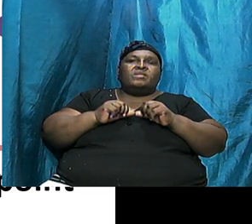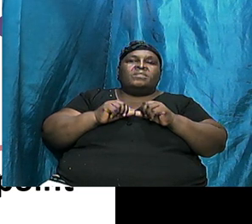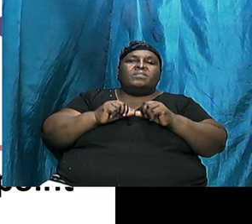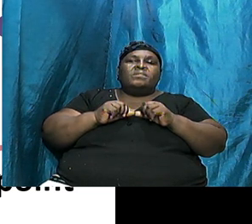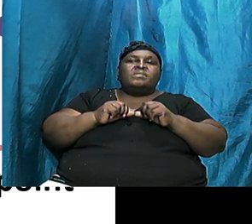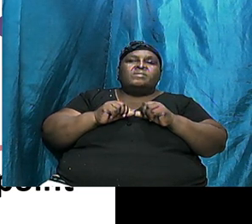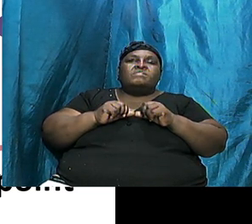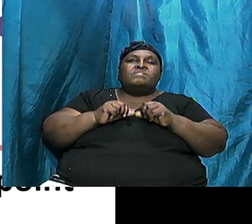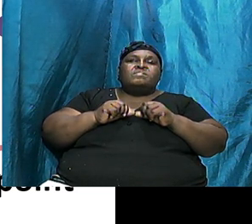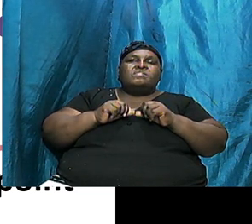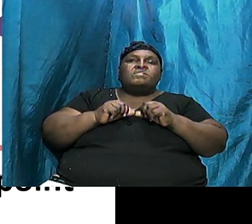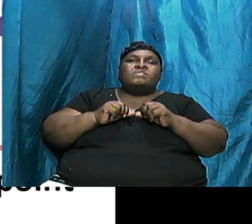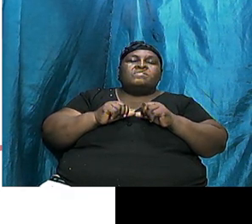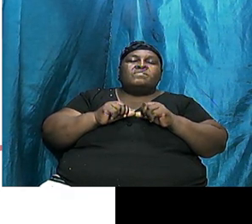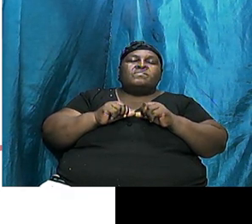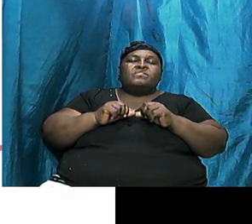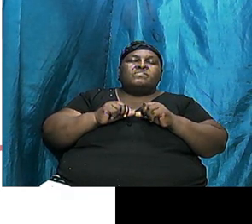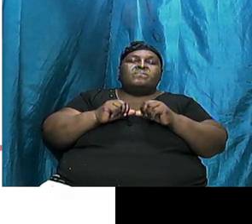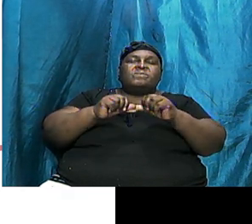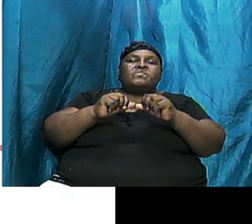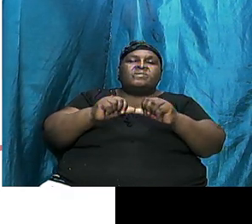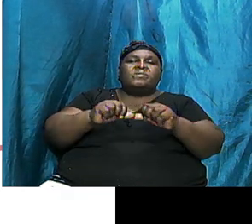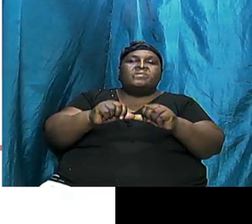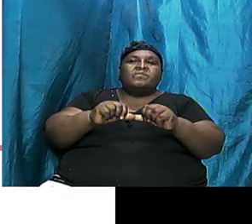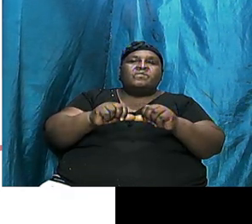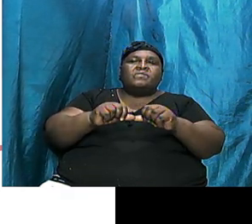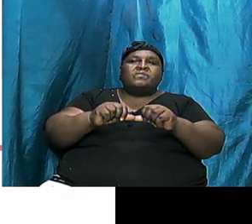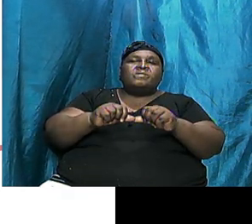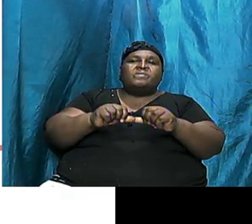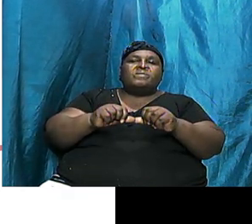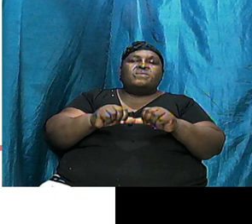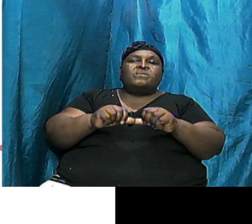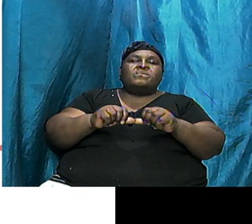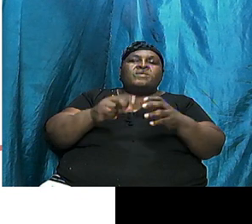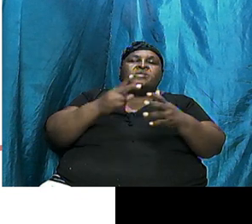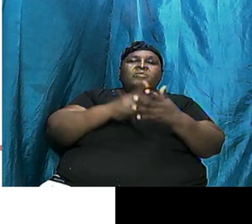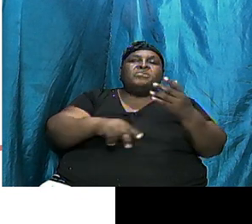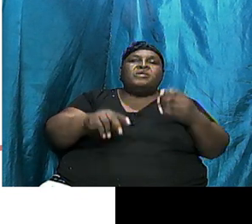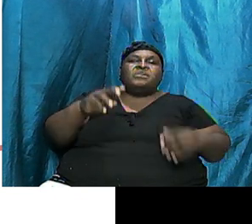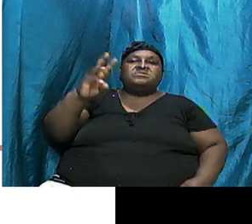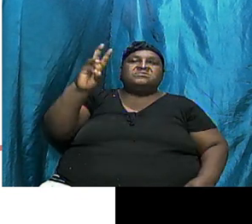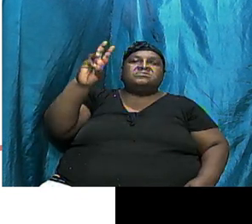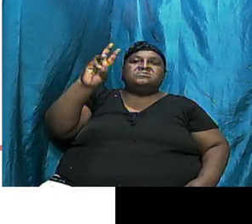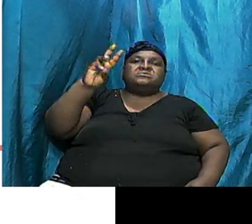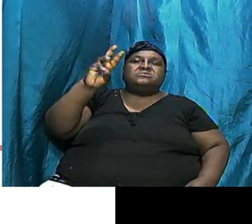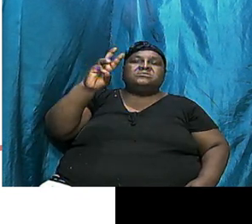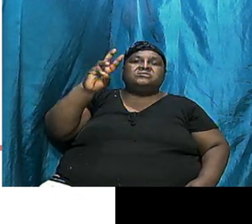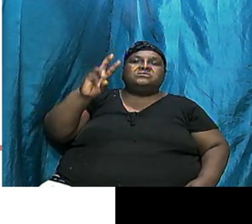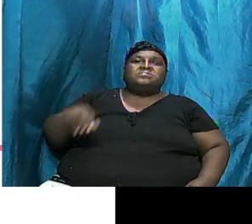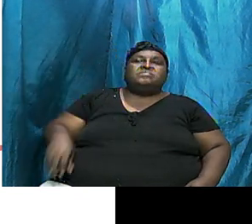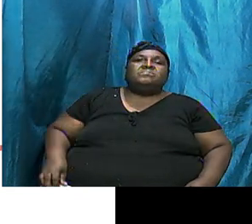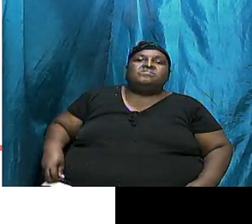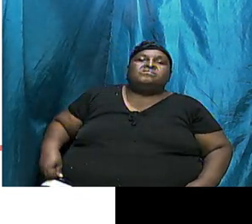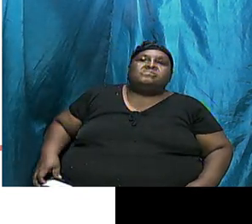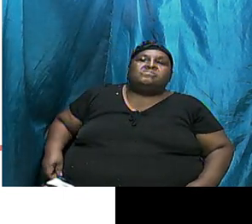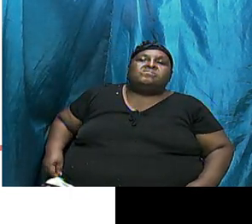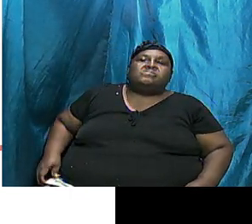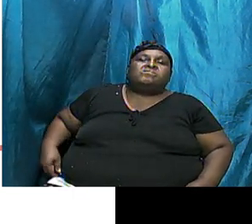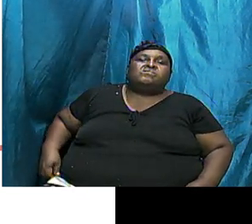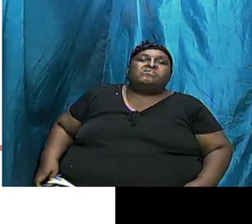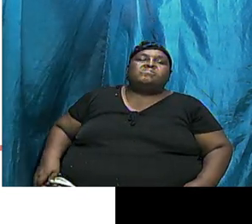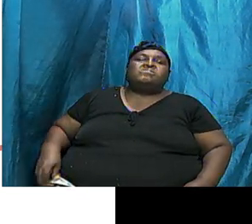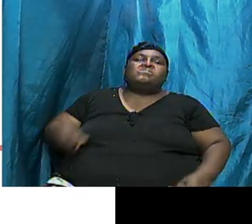Up Shortly For Today And So I Just Want To Get Into The Sixth Division And Probably We Just Look At